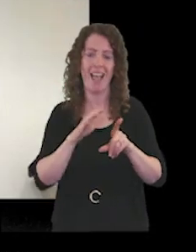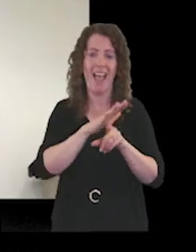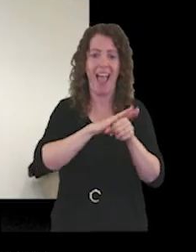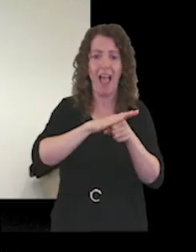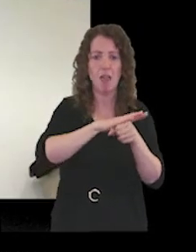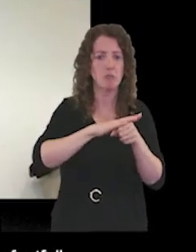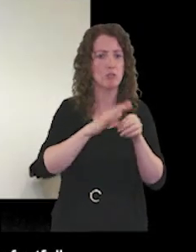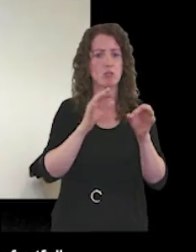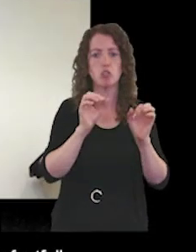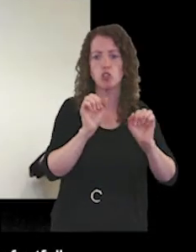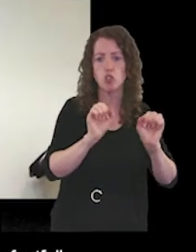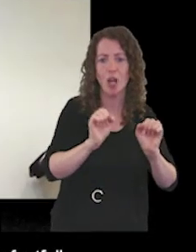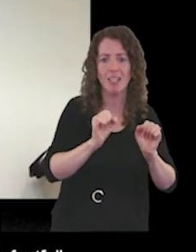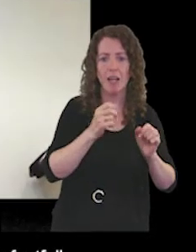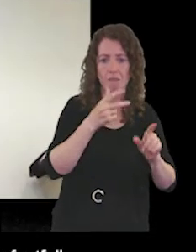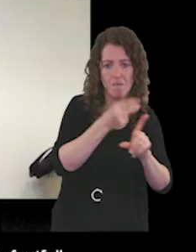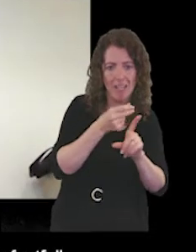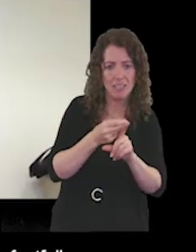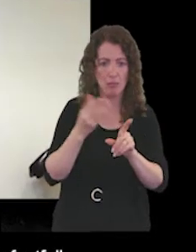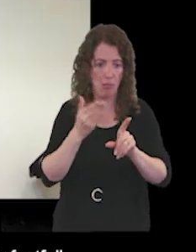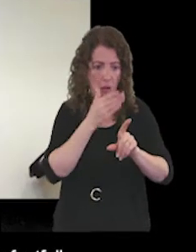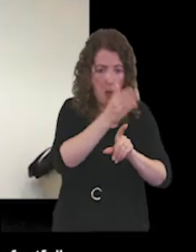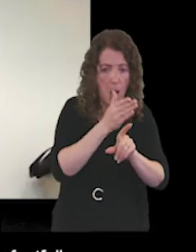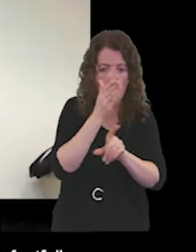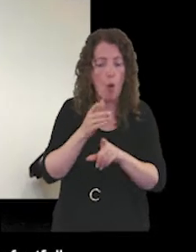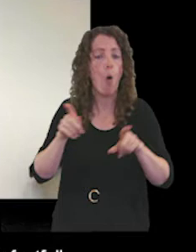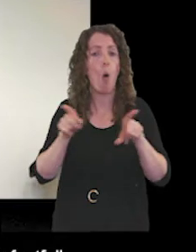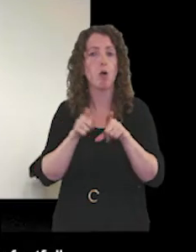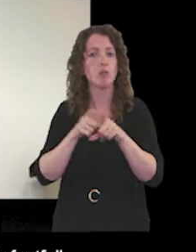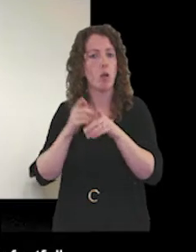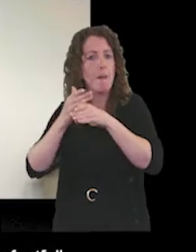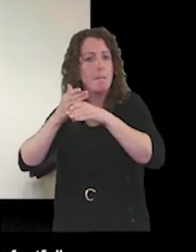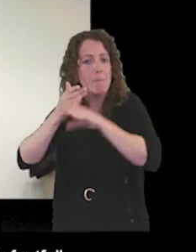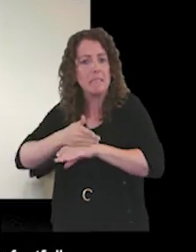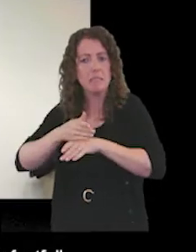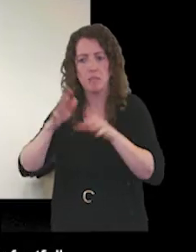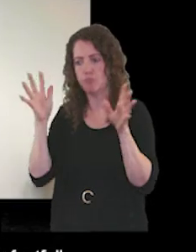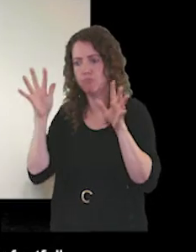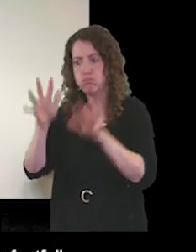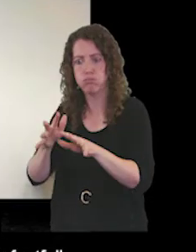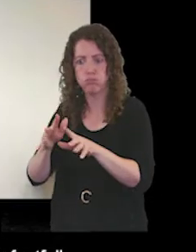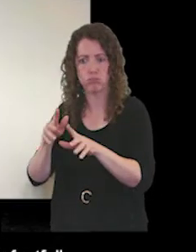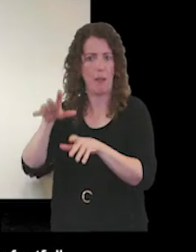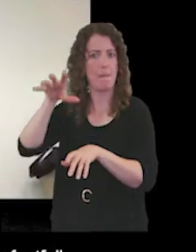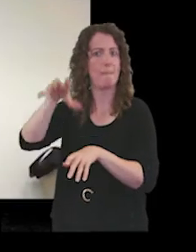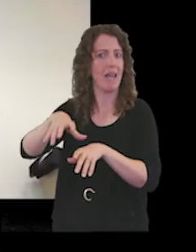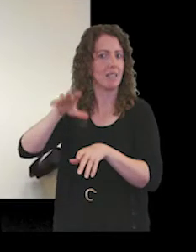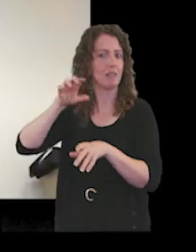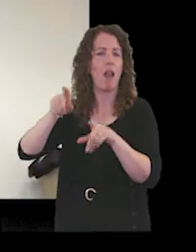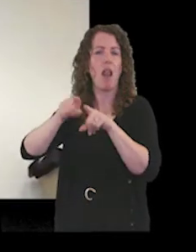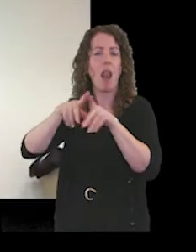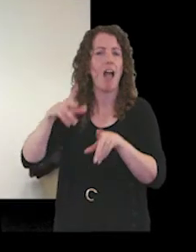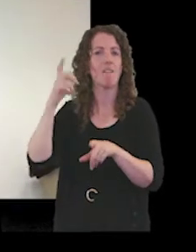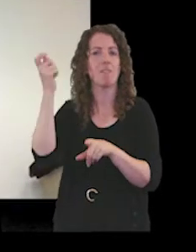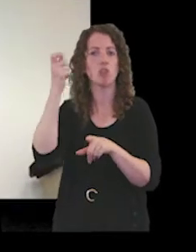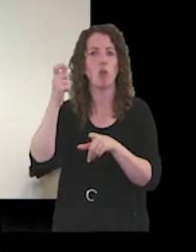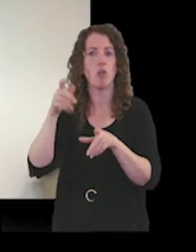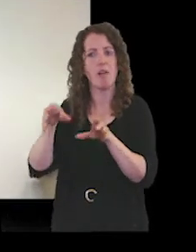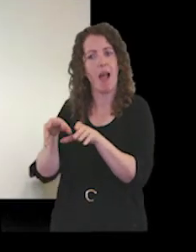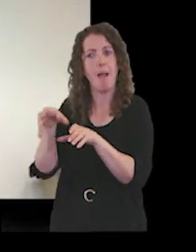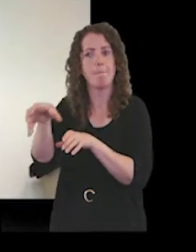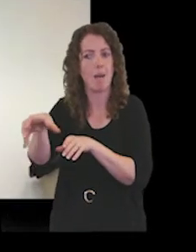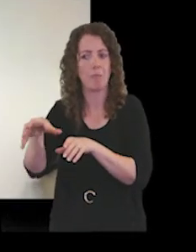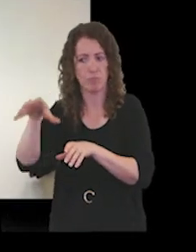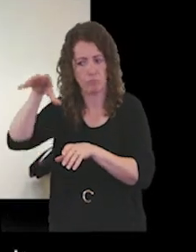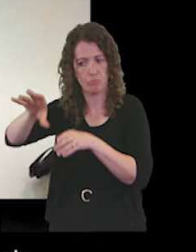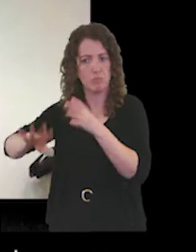vaccine as well as places with high footfall like the victoria embankment last weekend and more recently we've launched